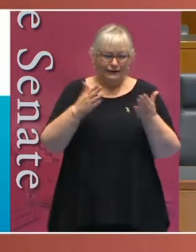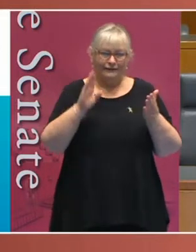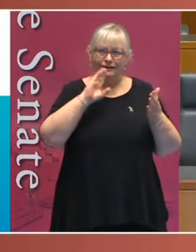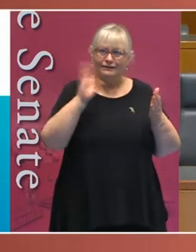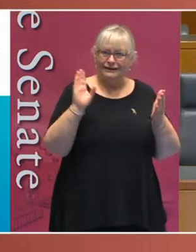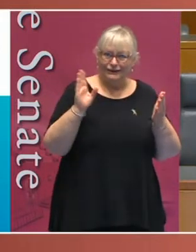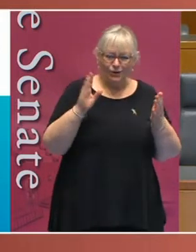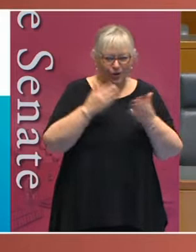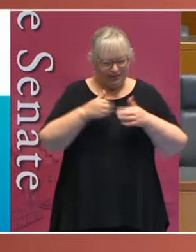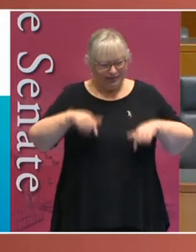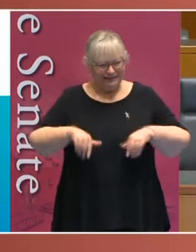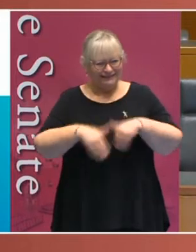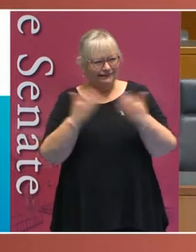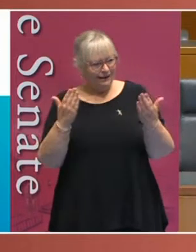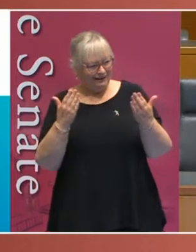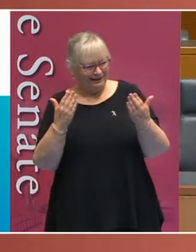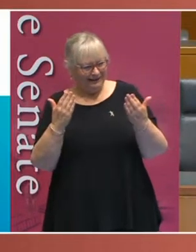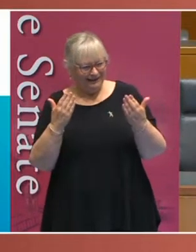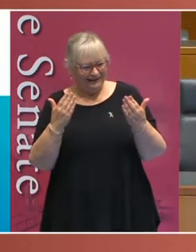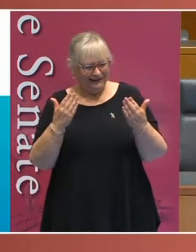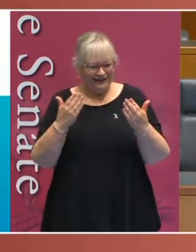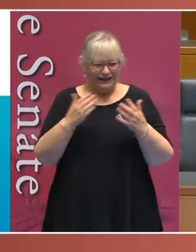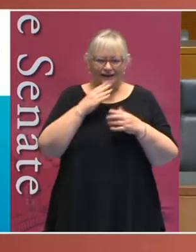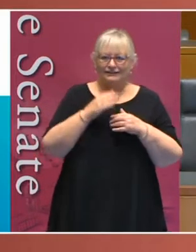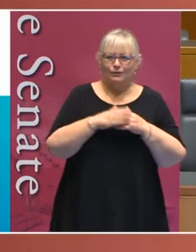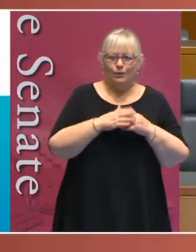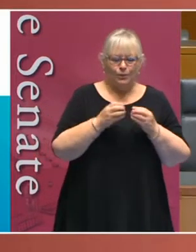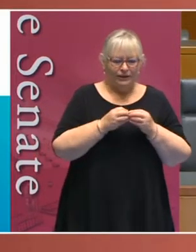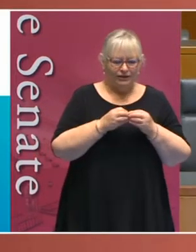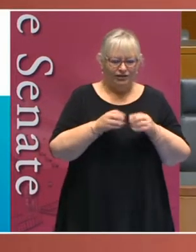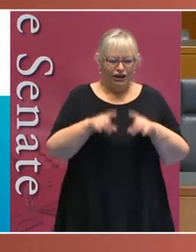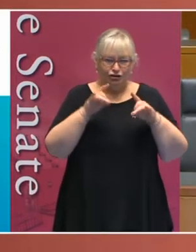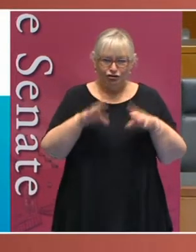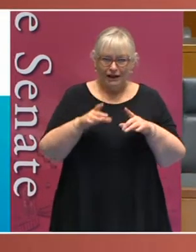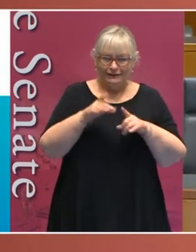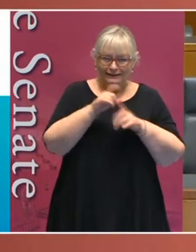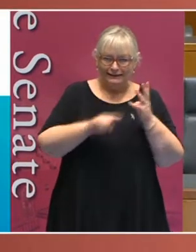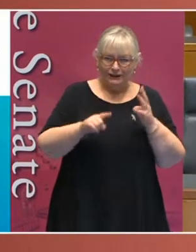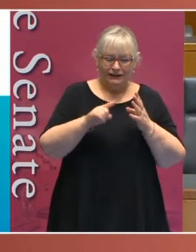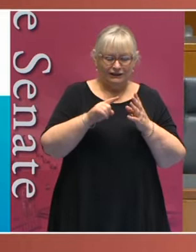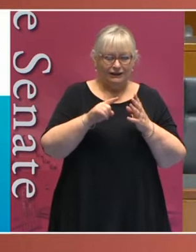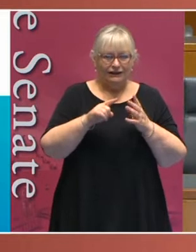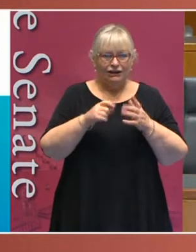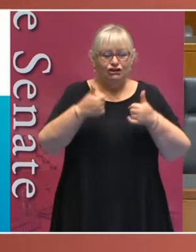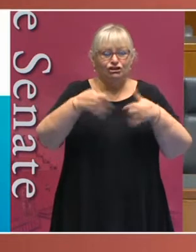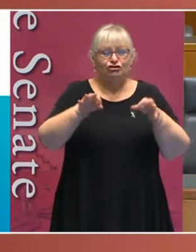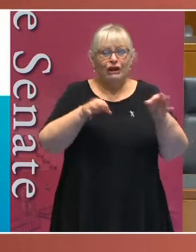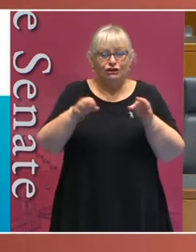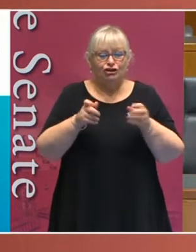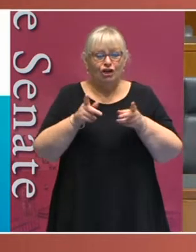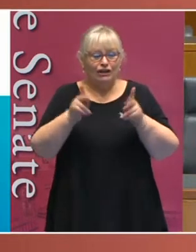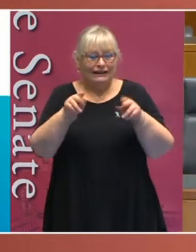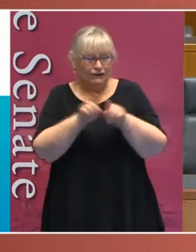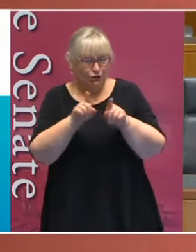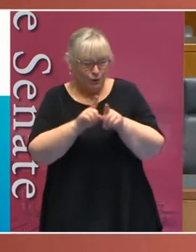this day, which is also the day when the decade-long Australian disability strategy is being released is